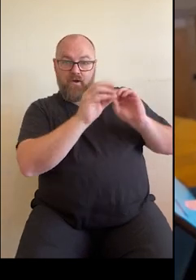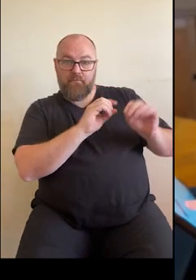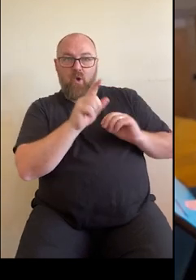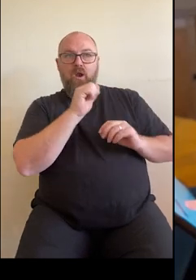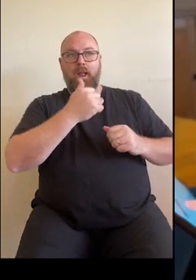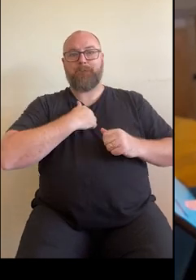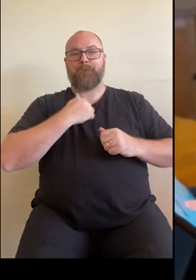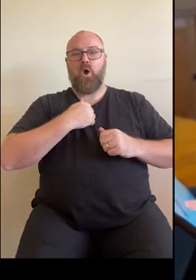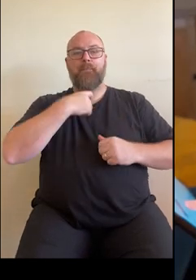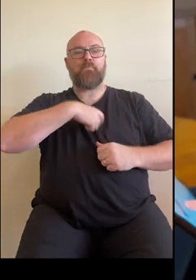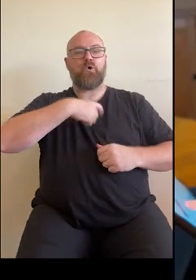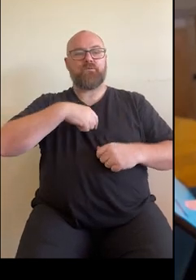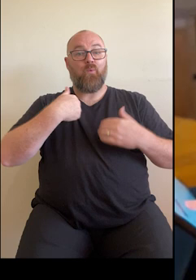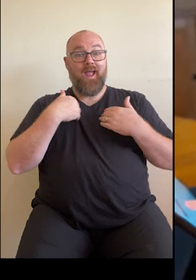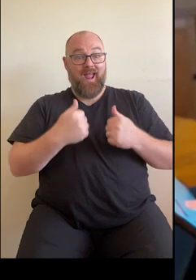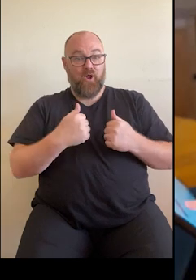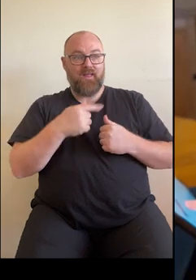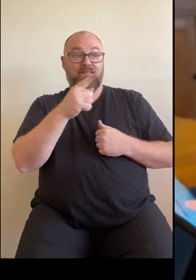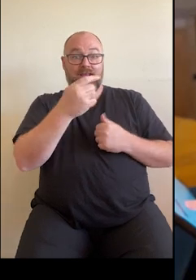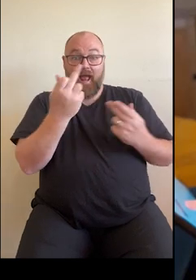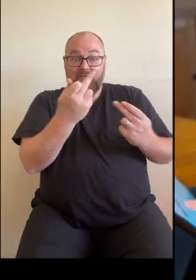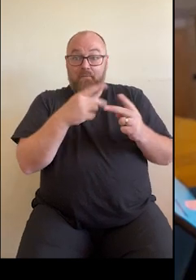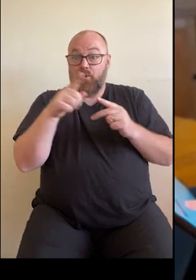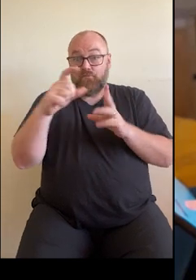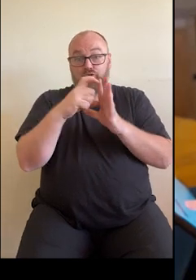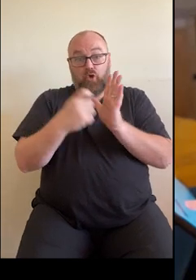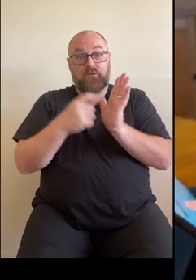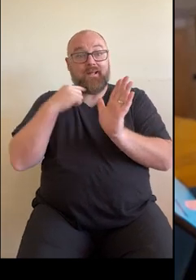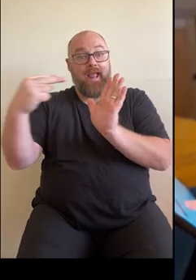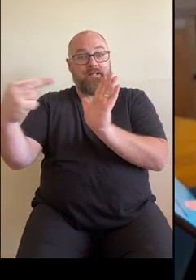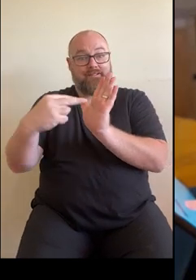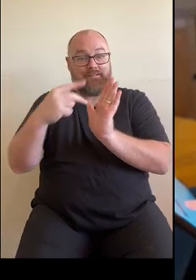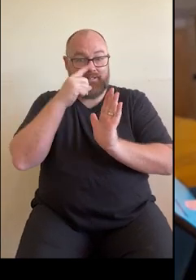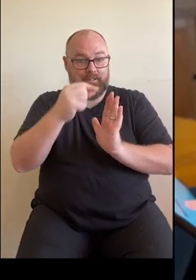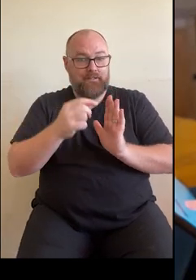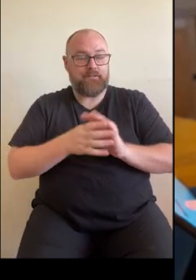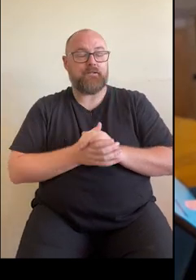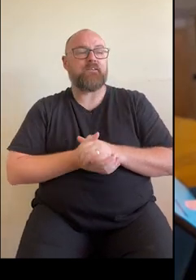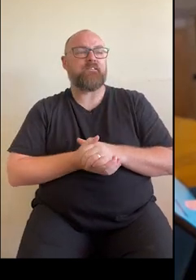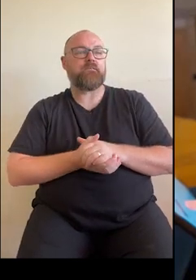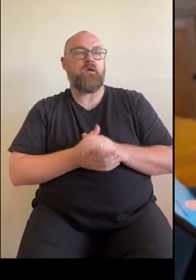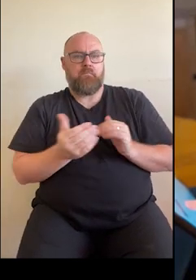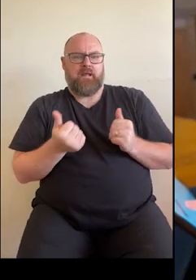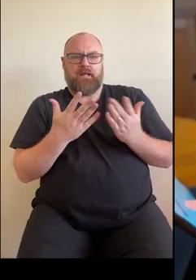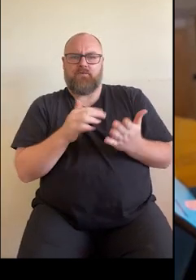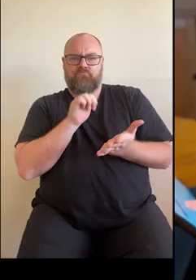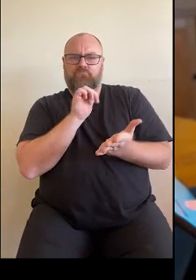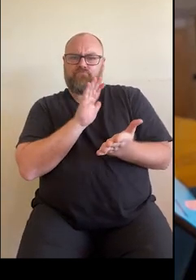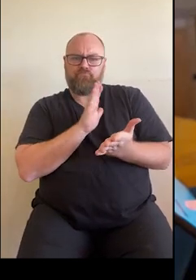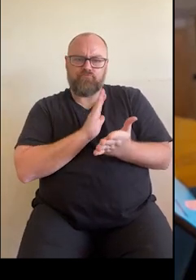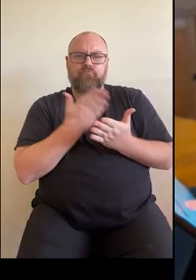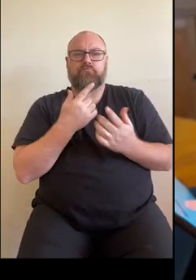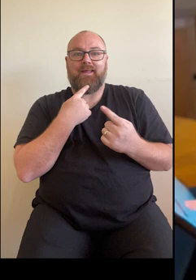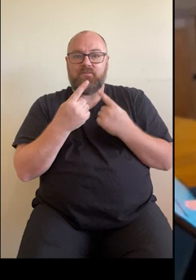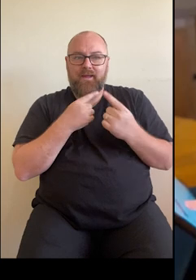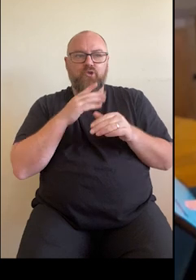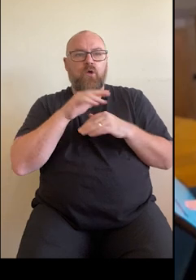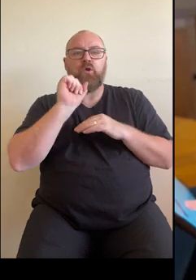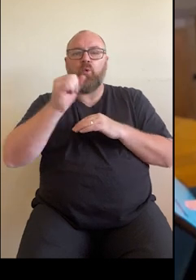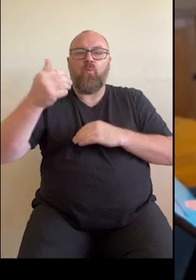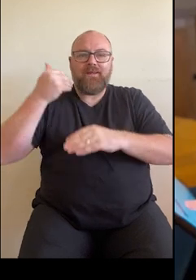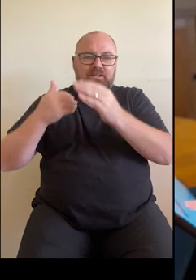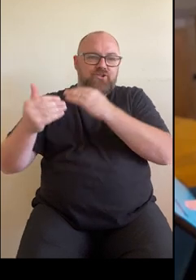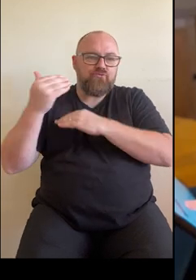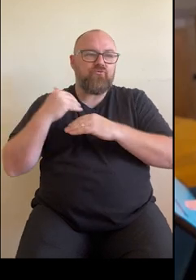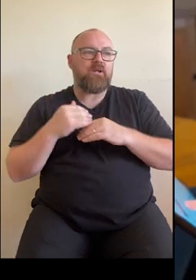health summary is available to your healthcare providers to view. You can provide them accurate information about your medication history and